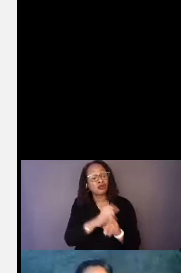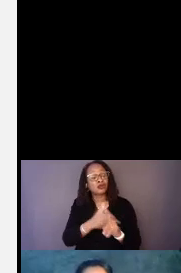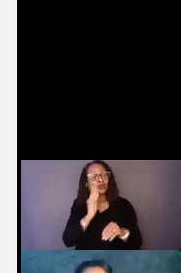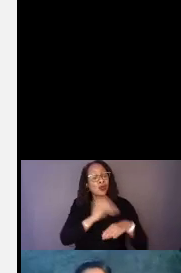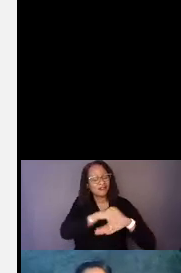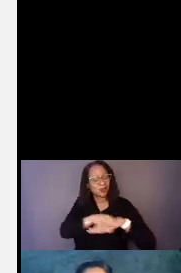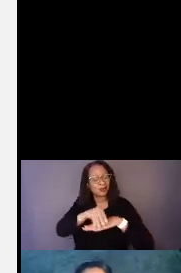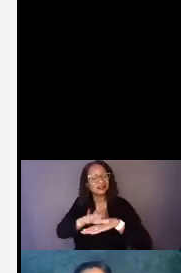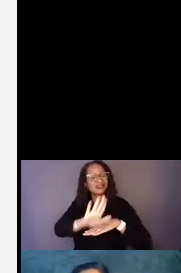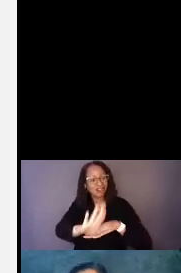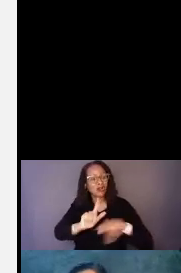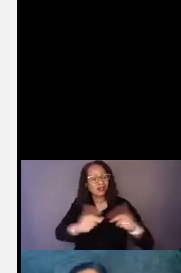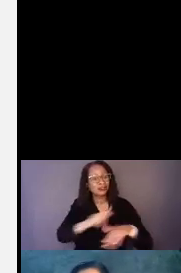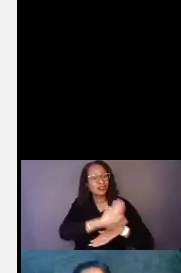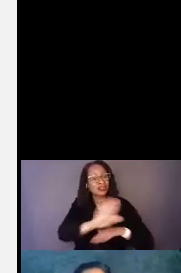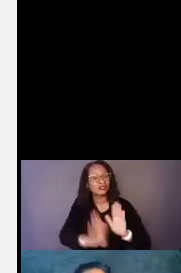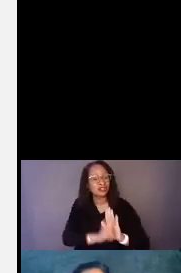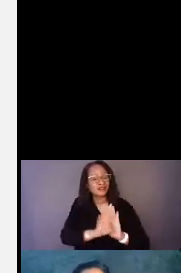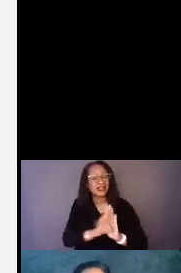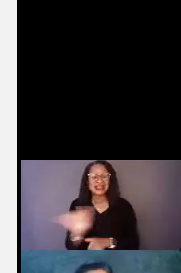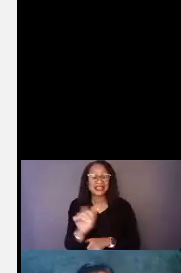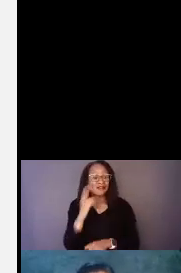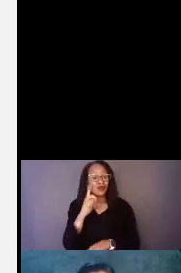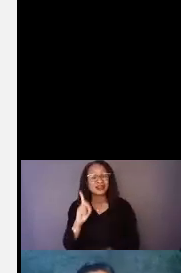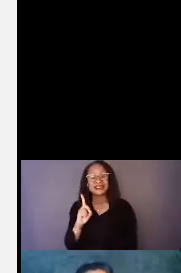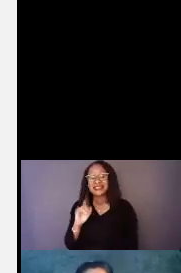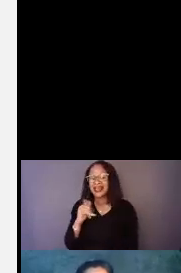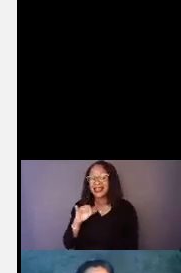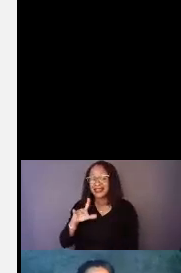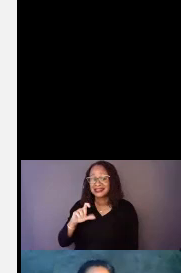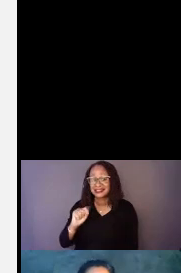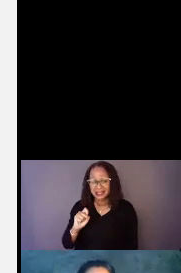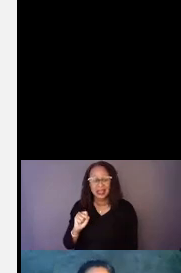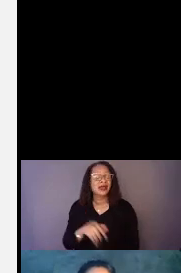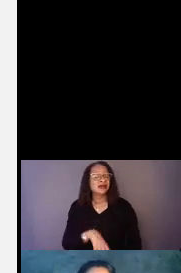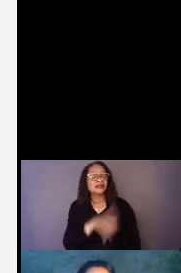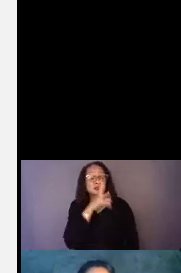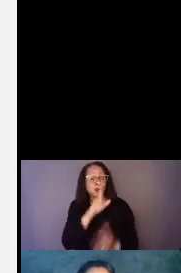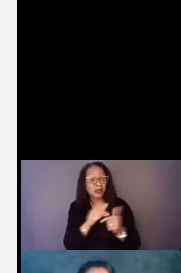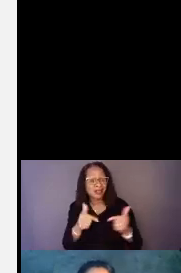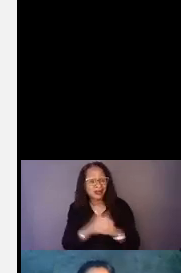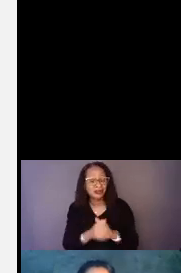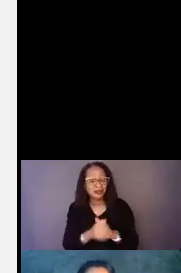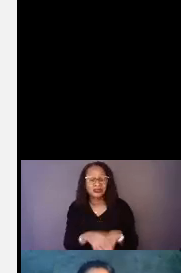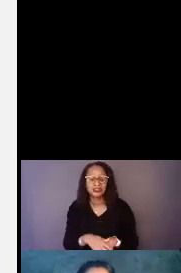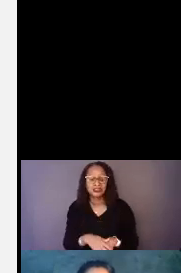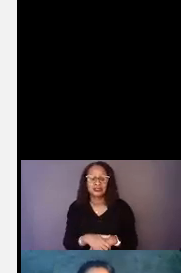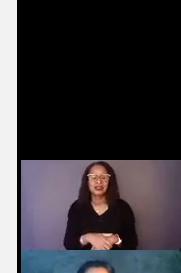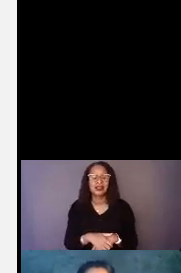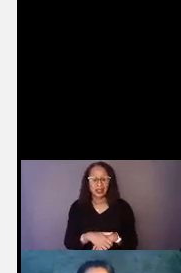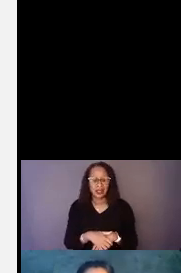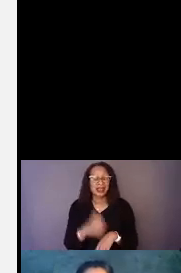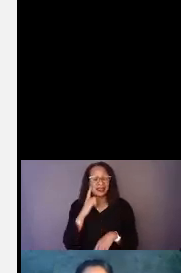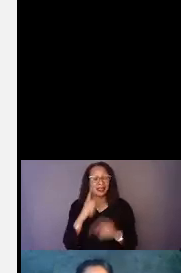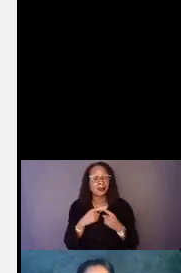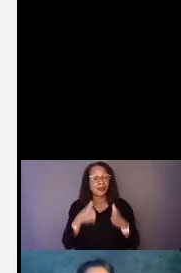development. And the same is true for dialects, spoken languages. So if you think away the way